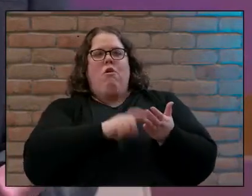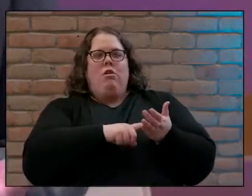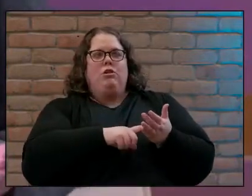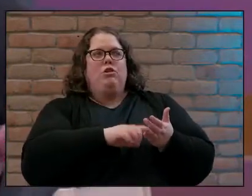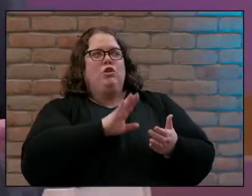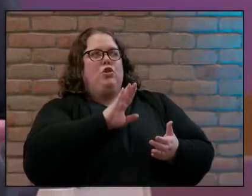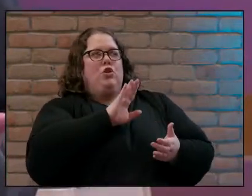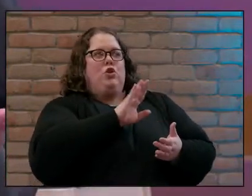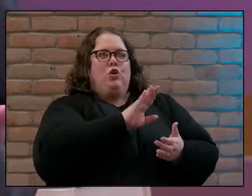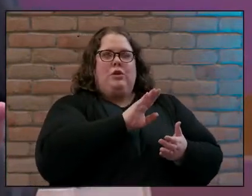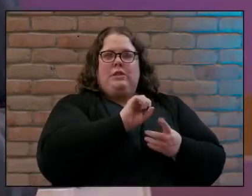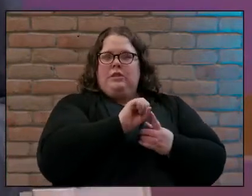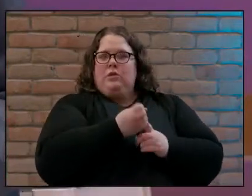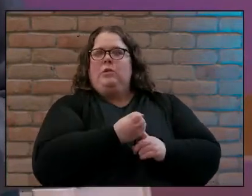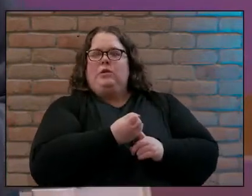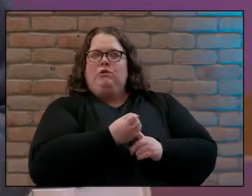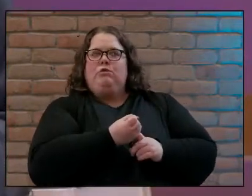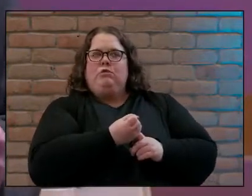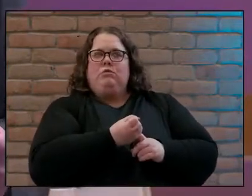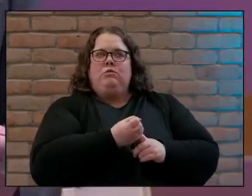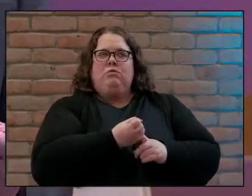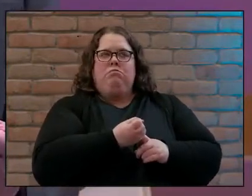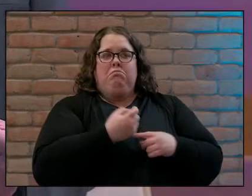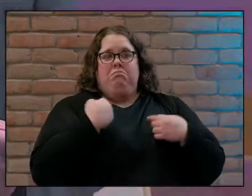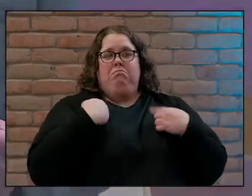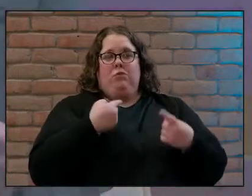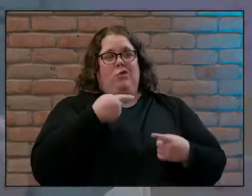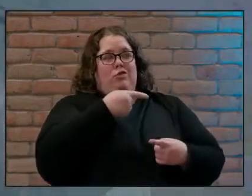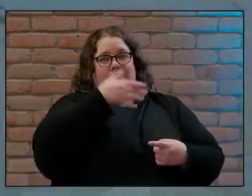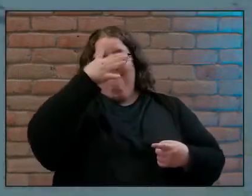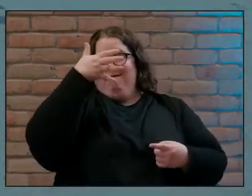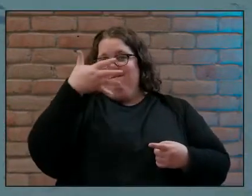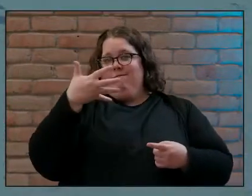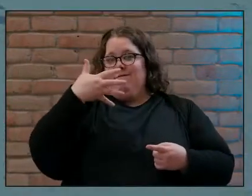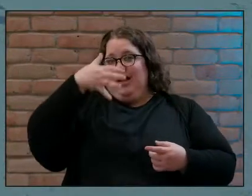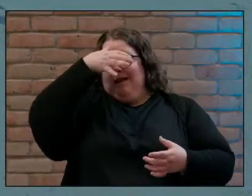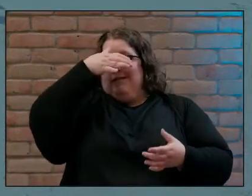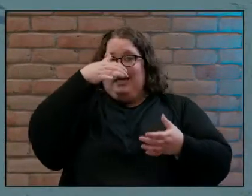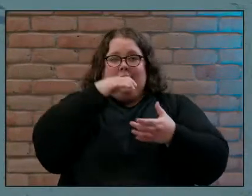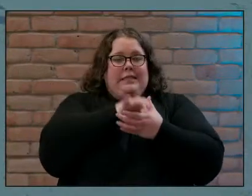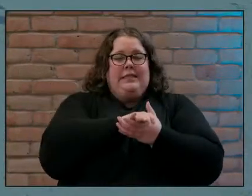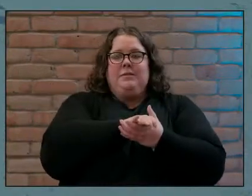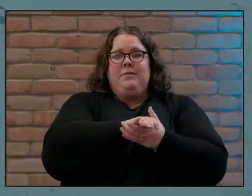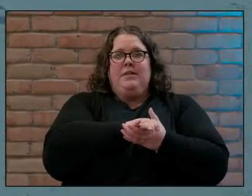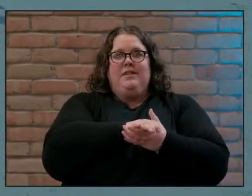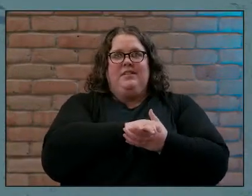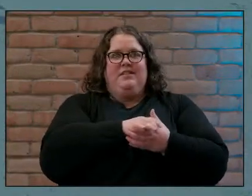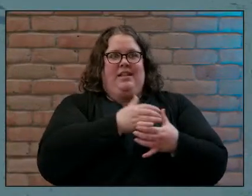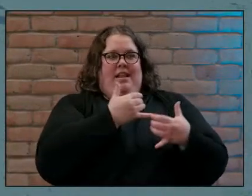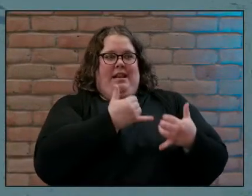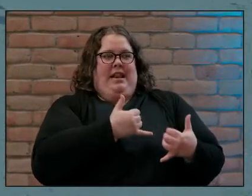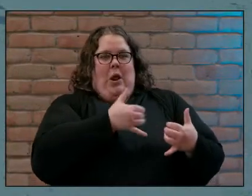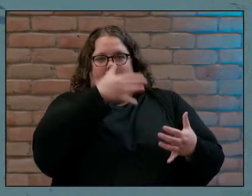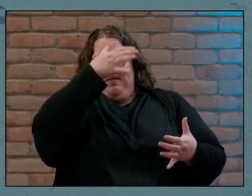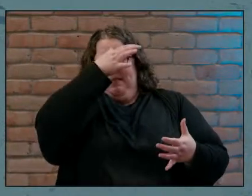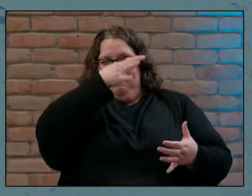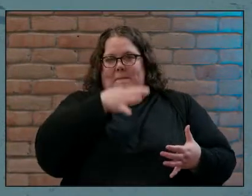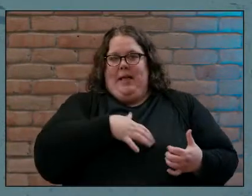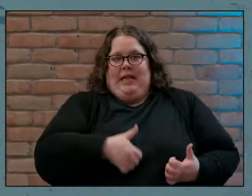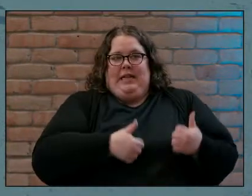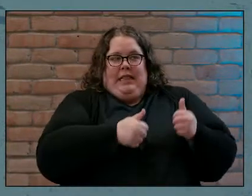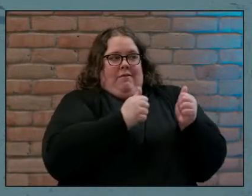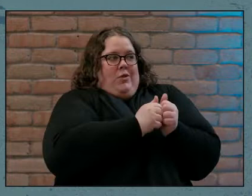reality that she's had five husbands that she's not even married to the one that you're that that she's living with